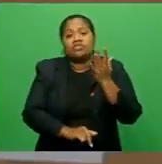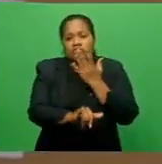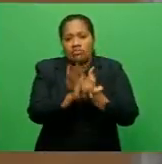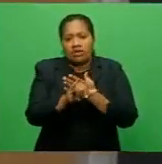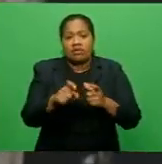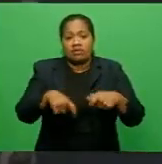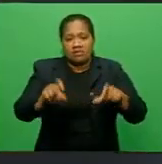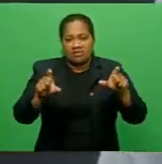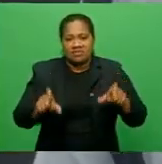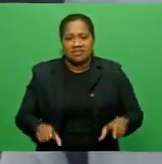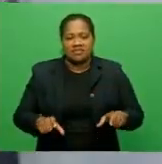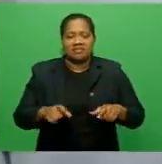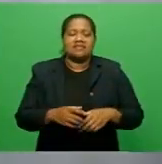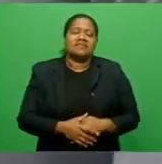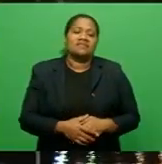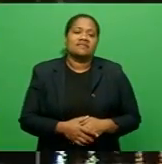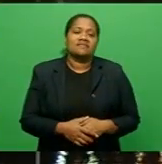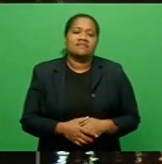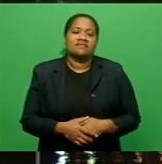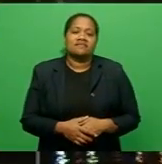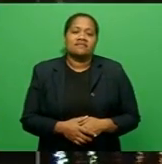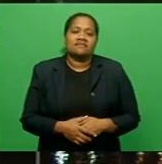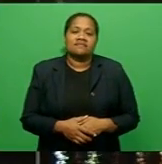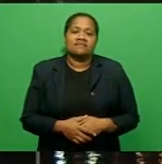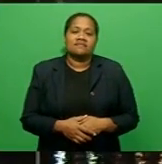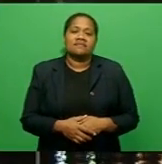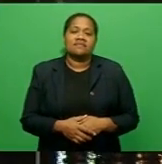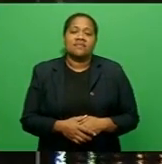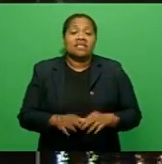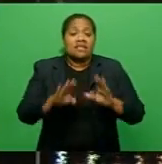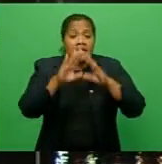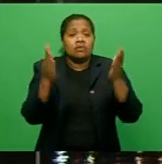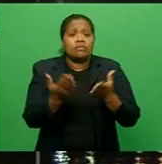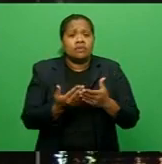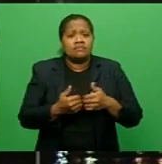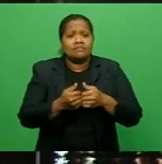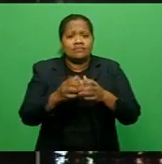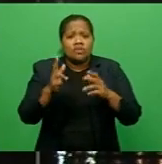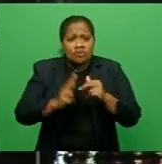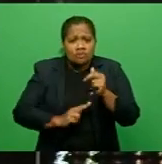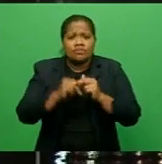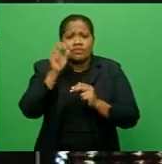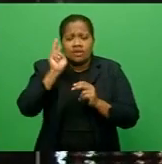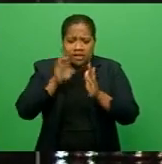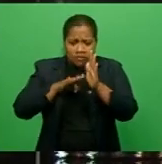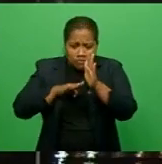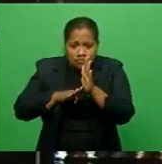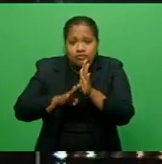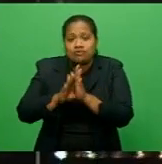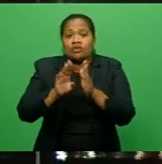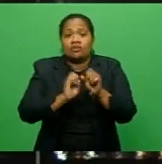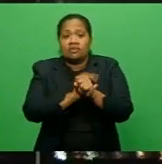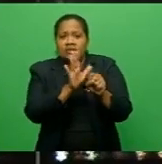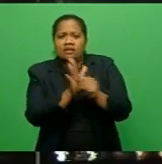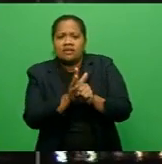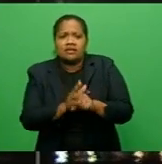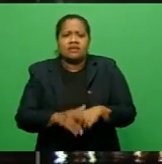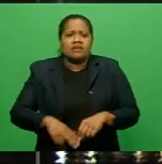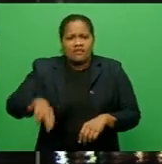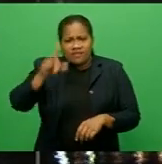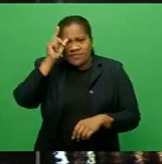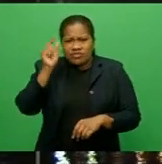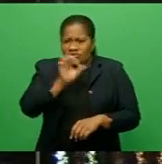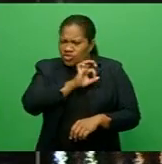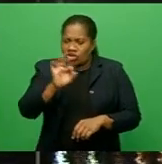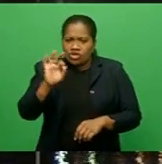Prakash, FBC News. As the world begins to rebuild from COVID-19, Fijians must not turn a blind eye to climate